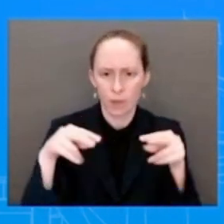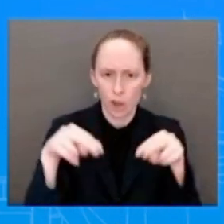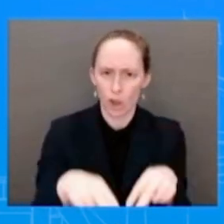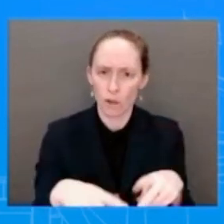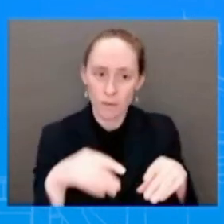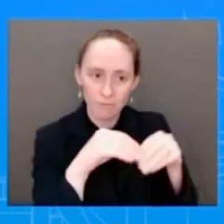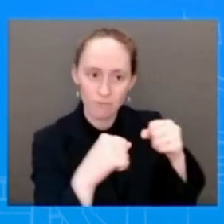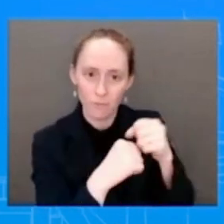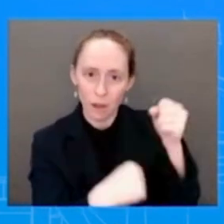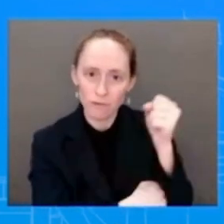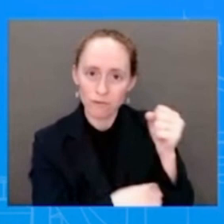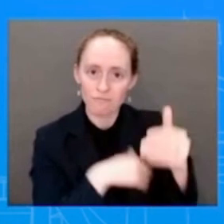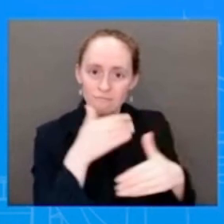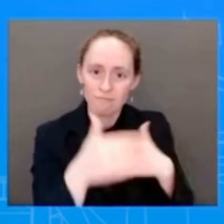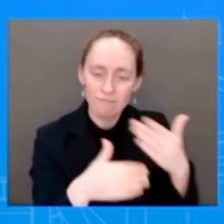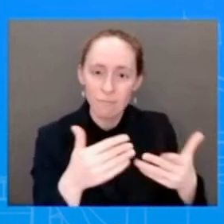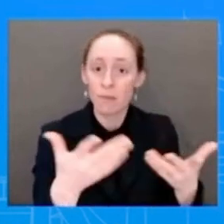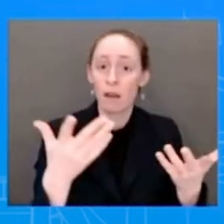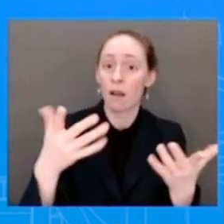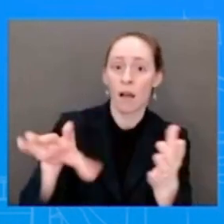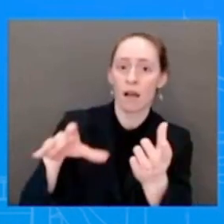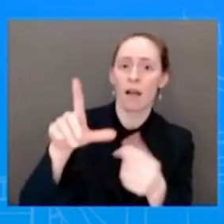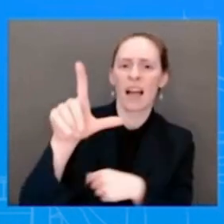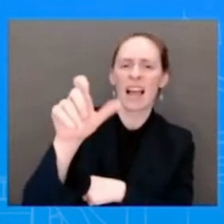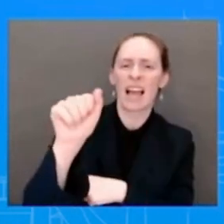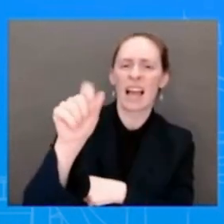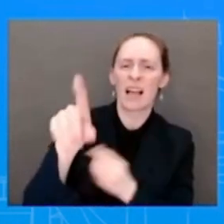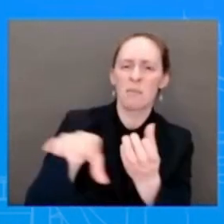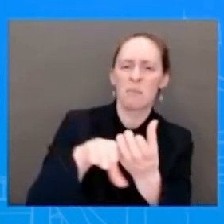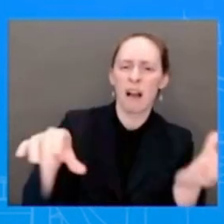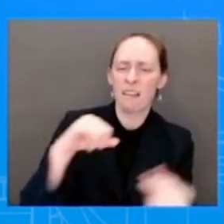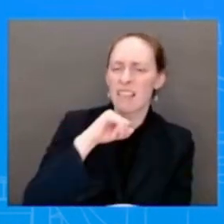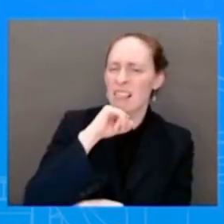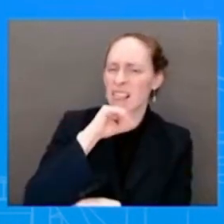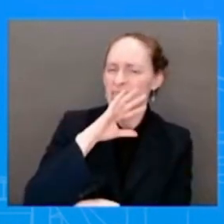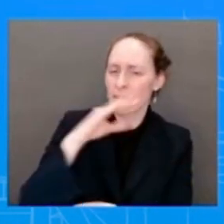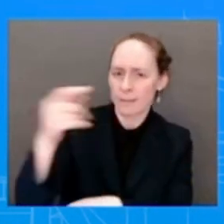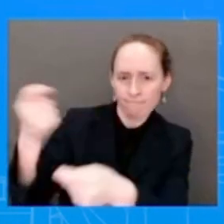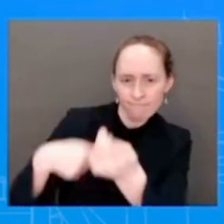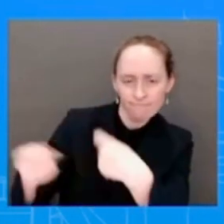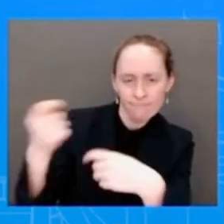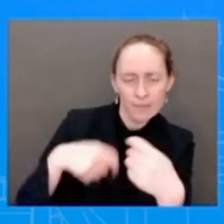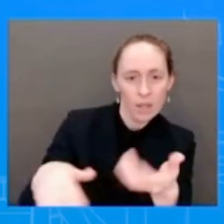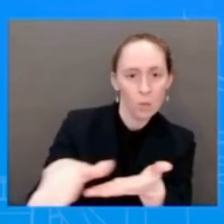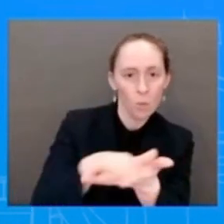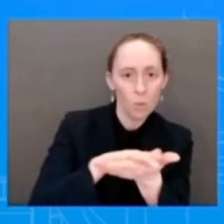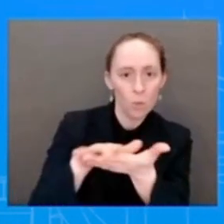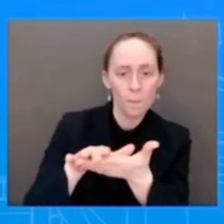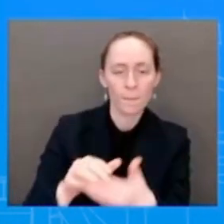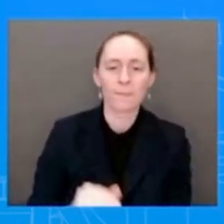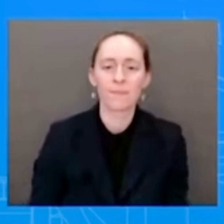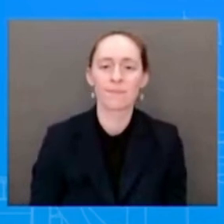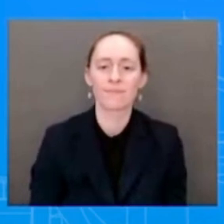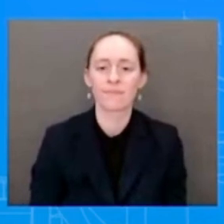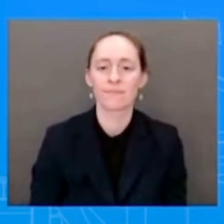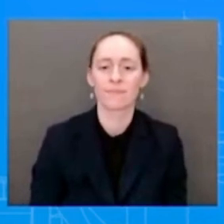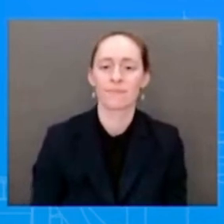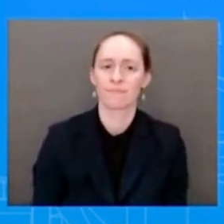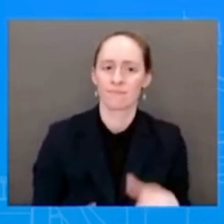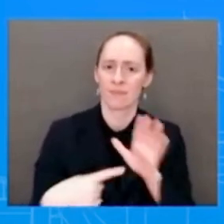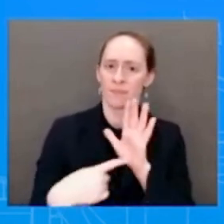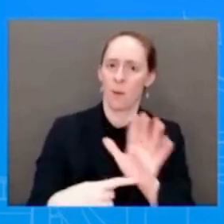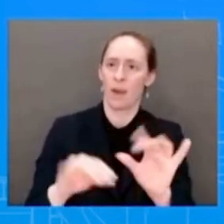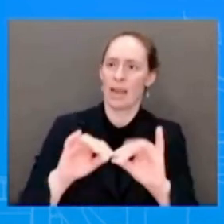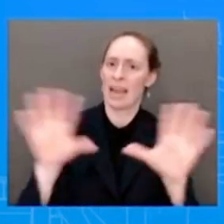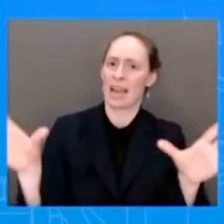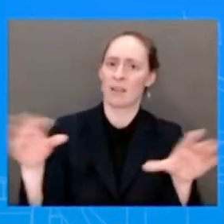the bipartisan infrastructure law. and this trip is a continuation of our emphasis on implementation. And this week alone, we did, as you know, we went to